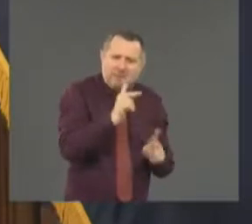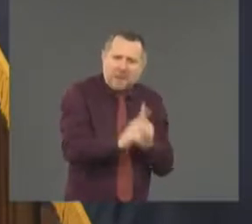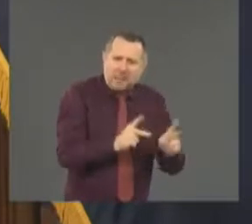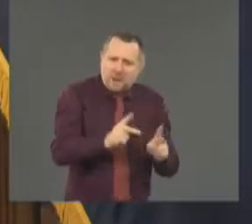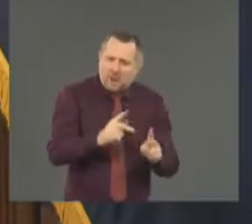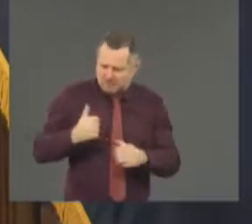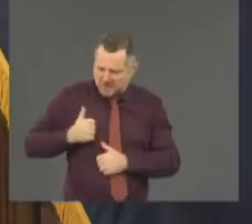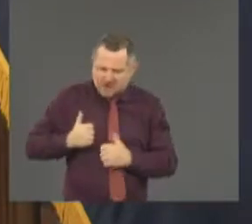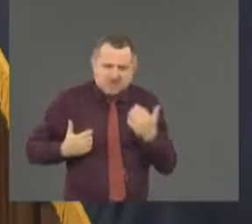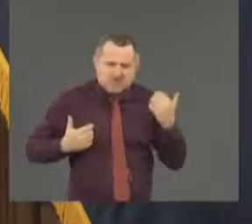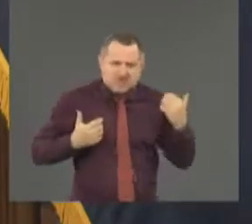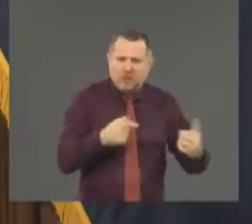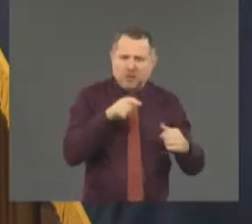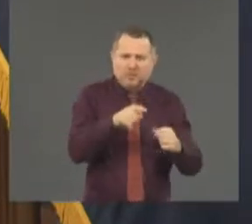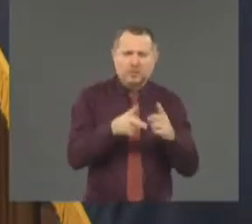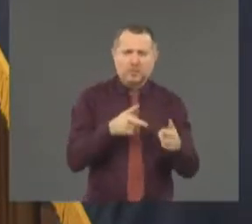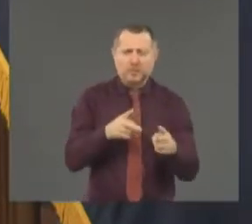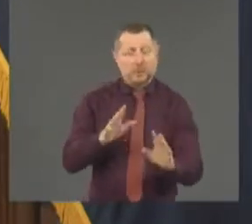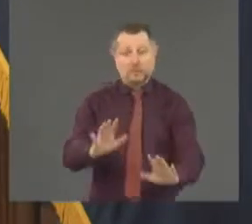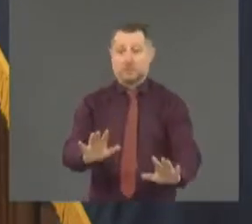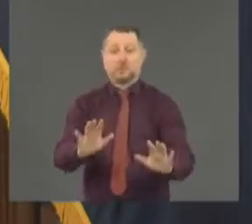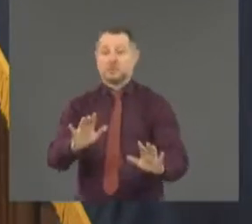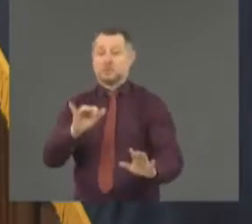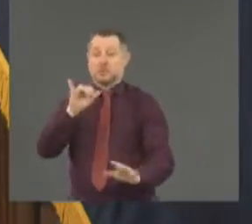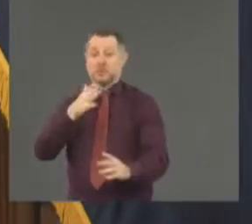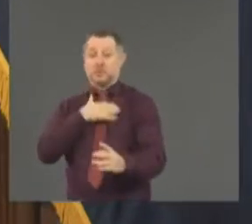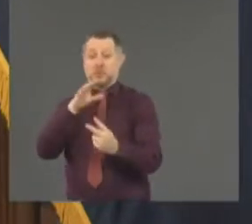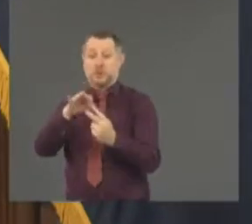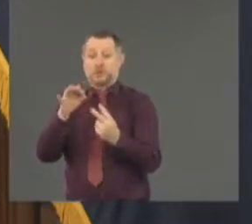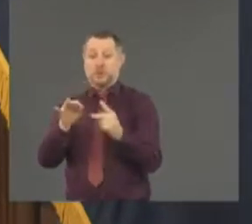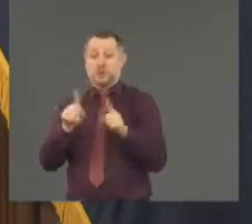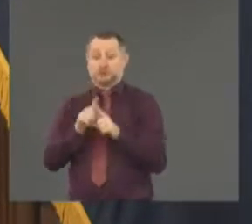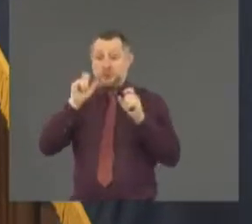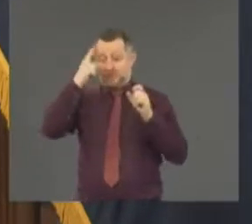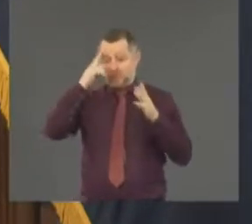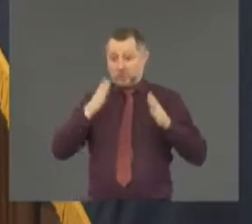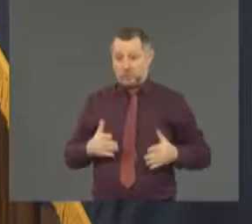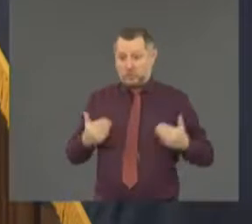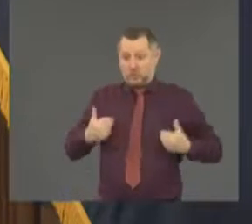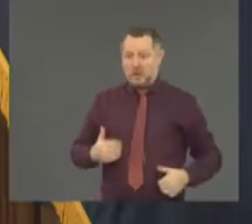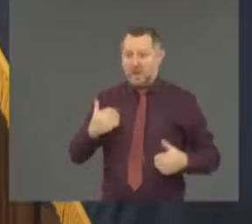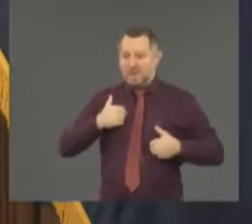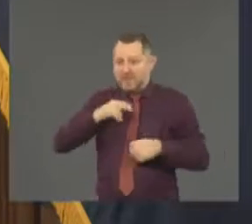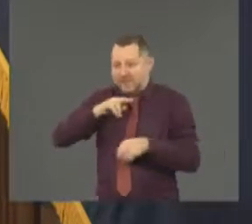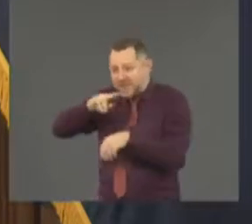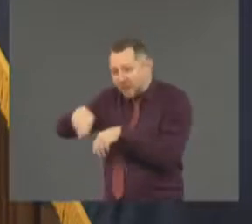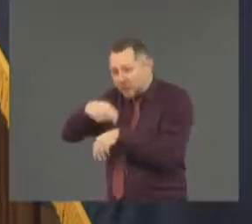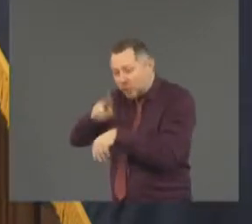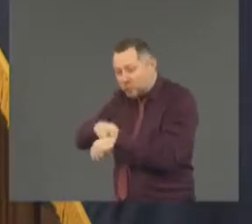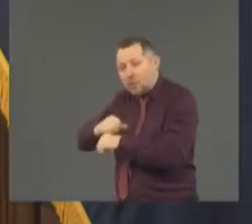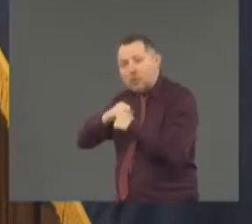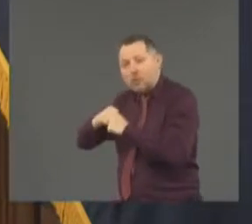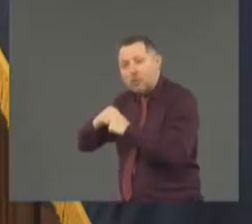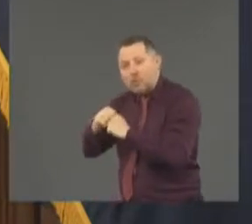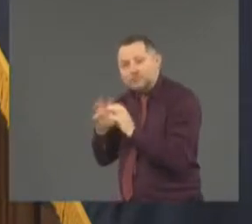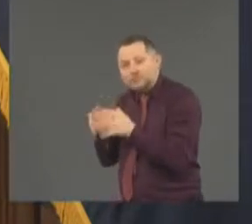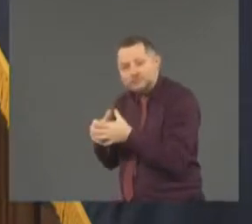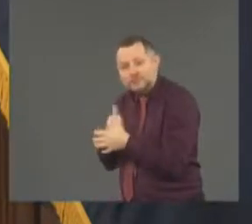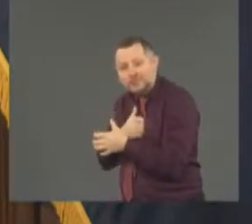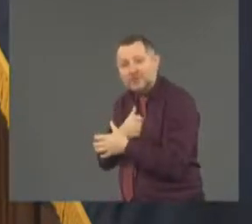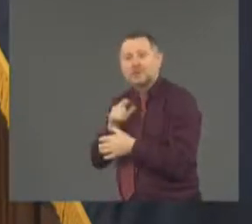My option as governor, we have the National Guard. I say to the cities